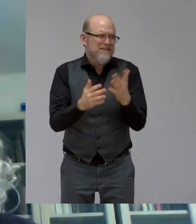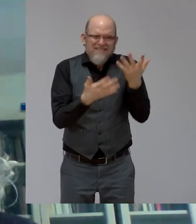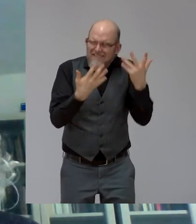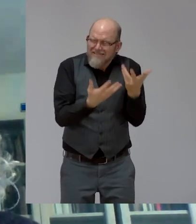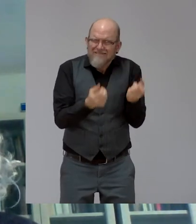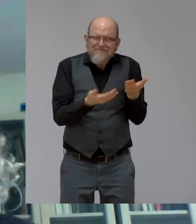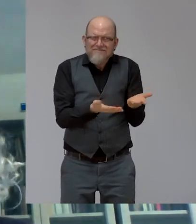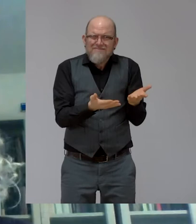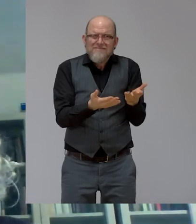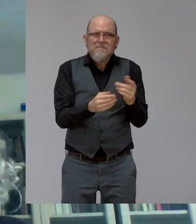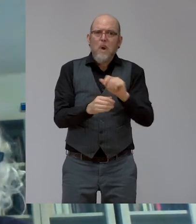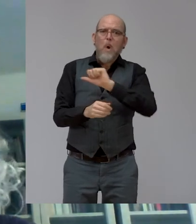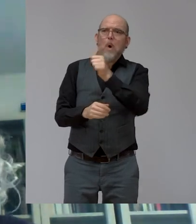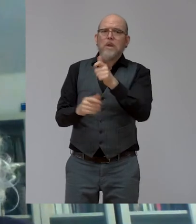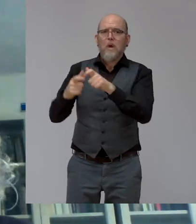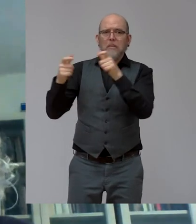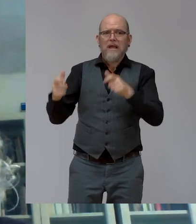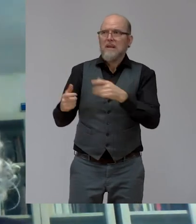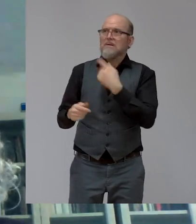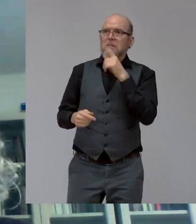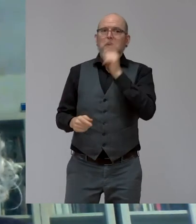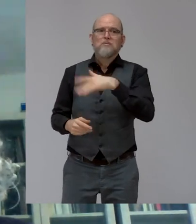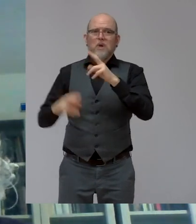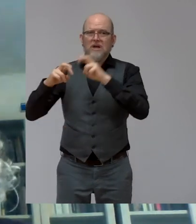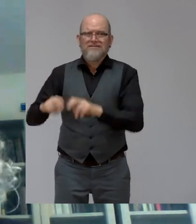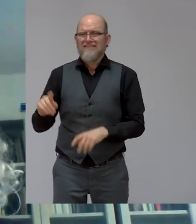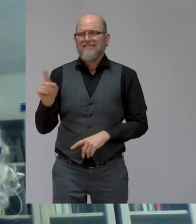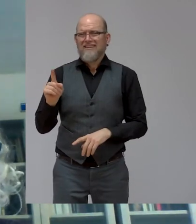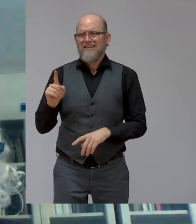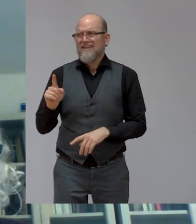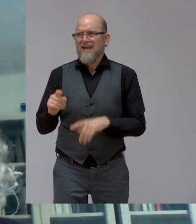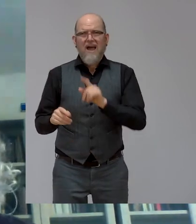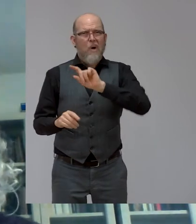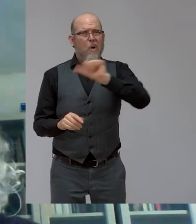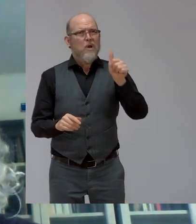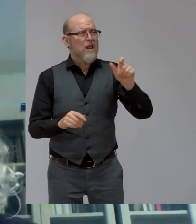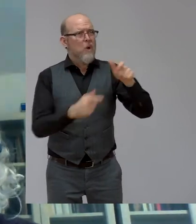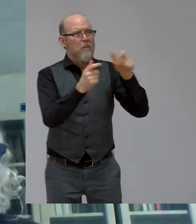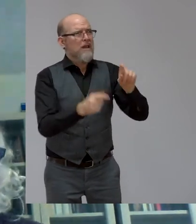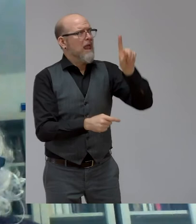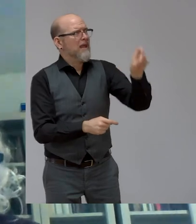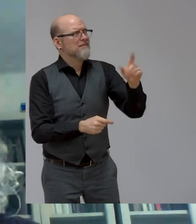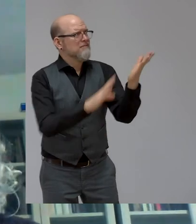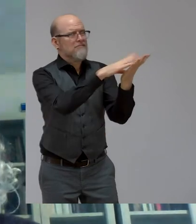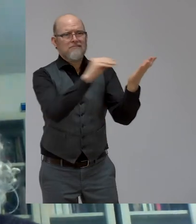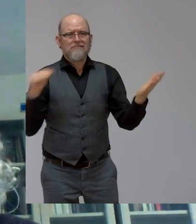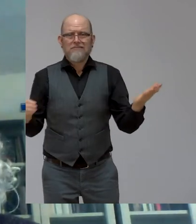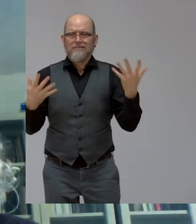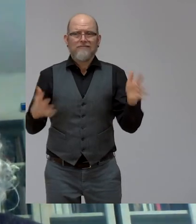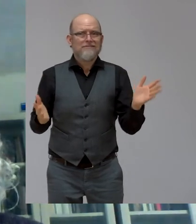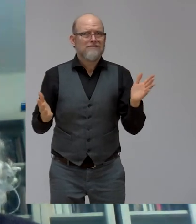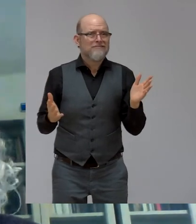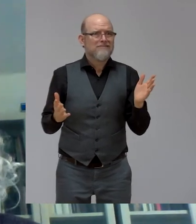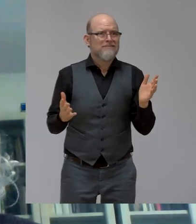research, would say, well, why don't you speak with your peers and learn from them? And going back to what Yeti said before, we have a lot of global